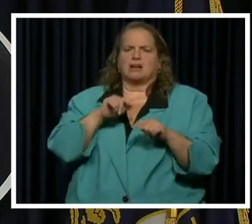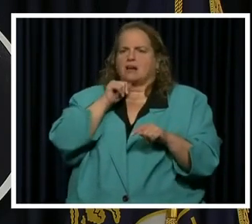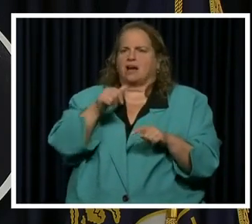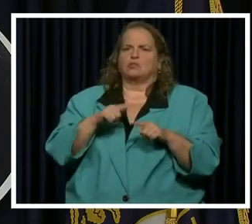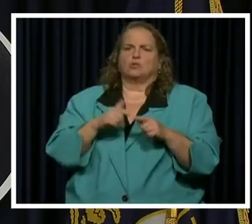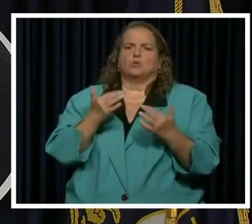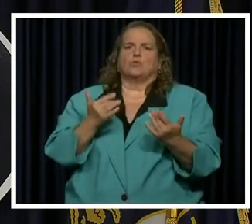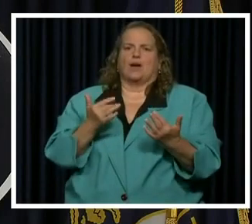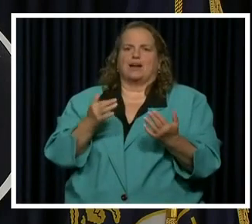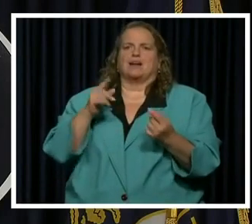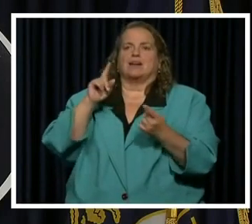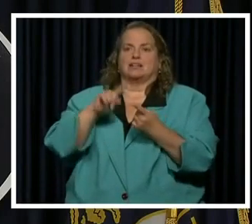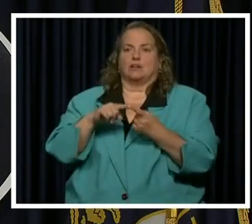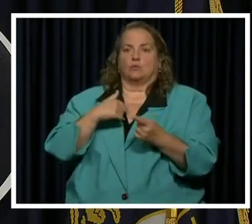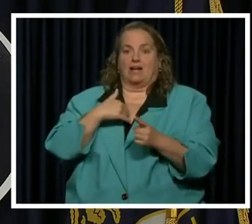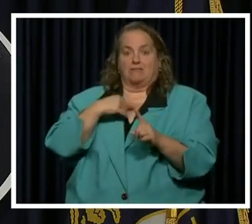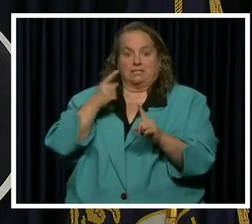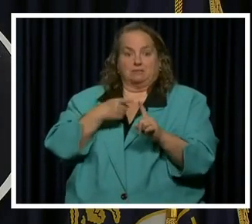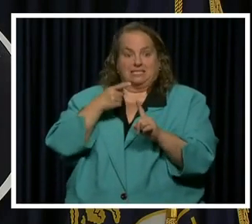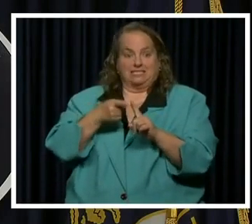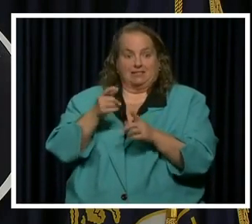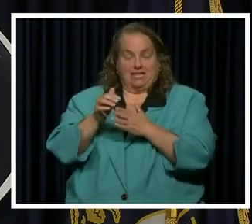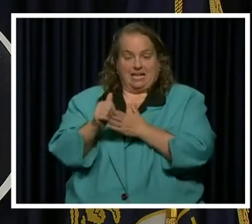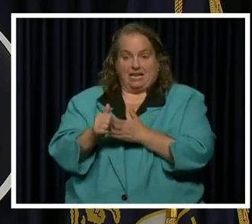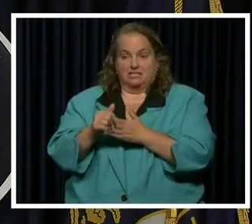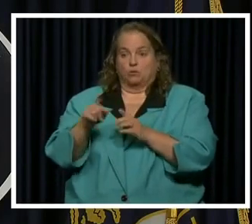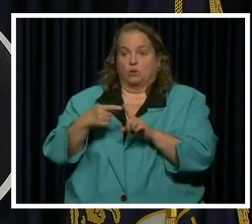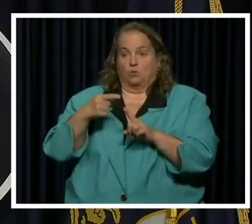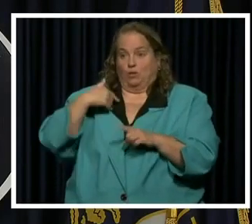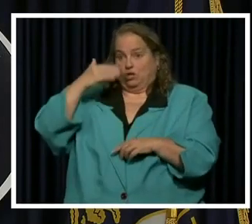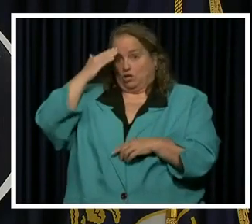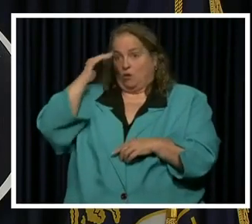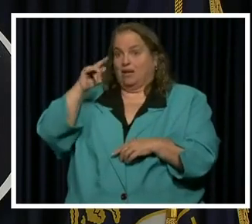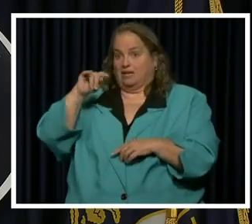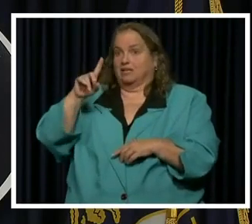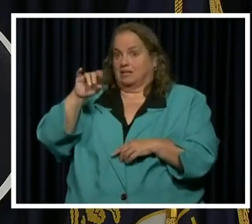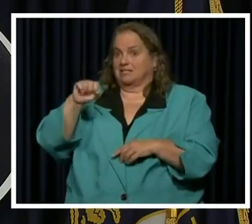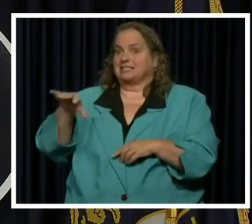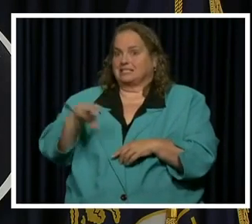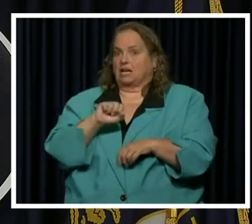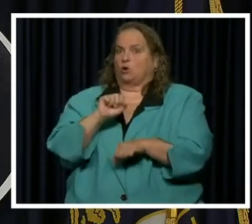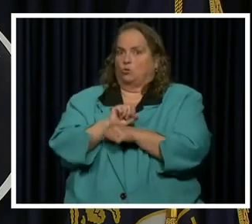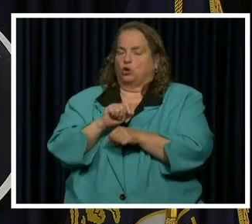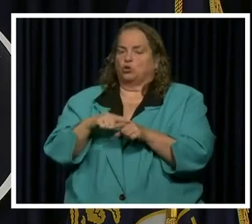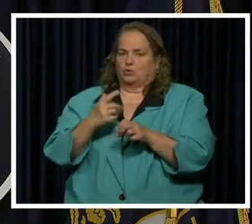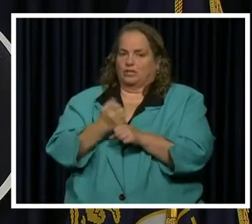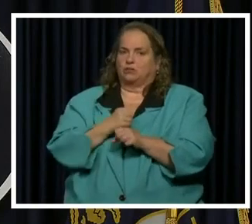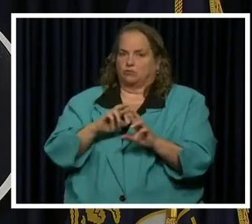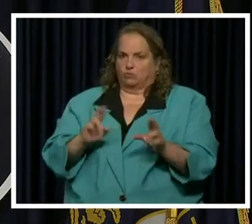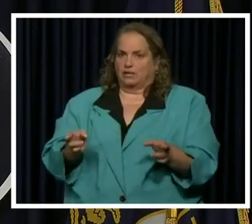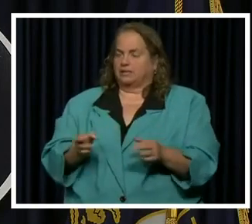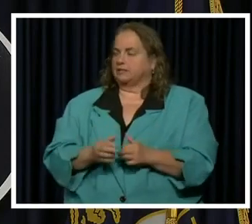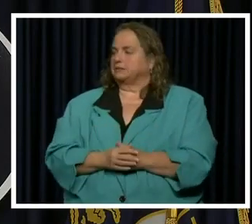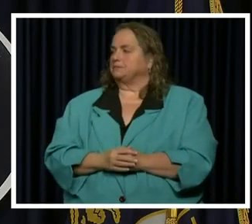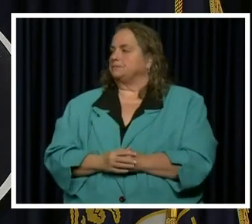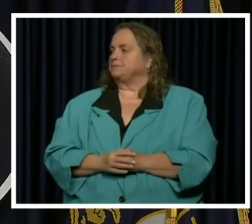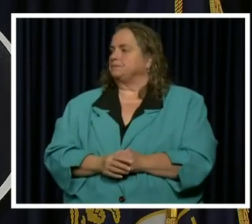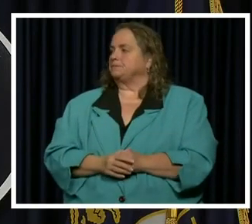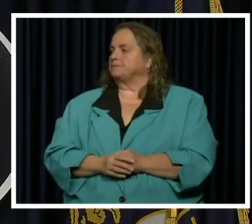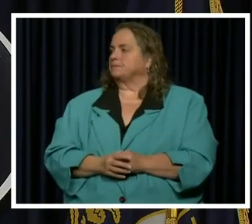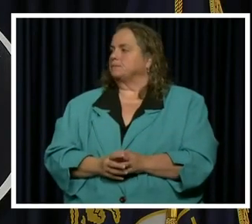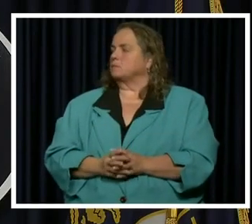not wait until we have the specific guidance when we know that it does take work to get ready for this.